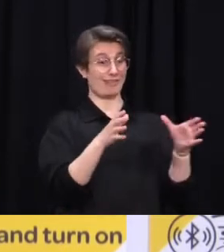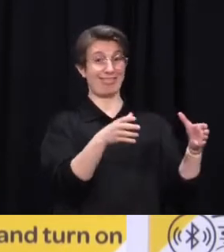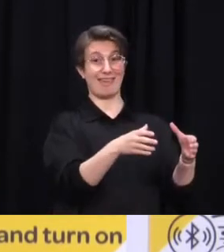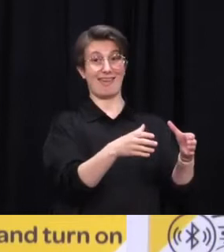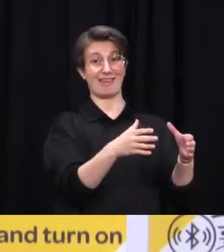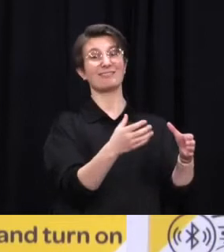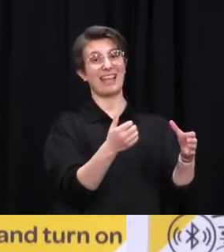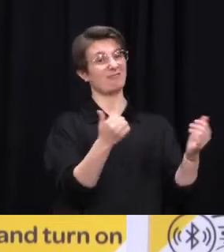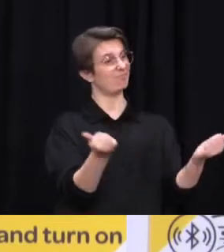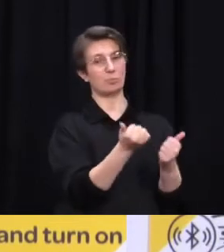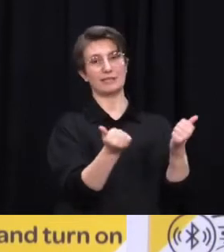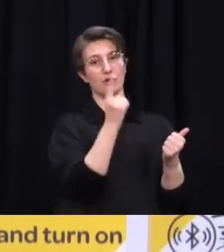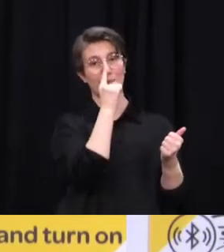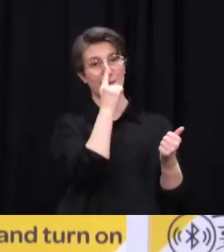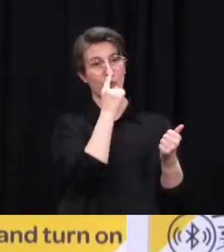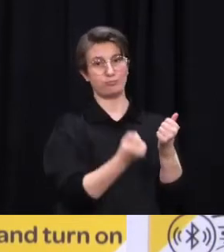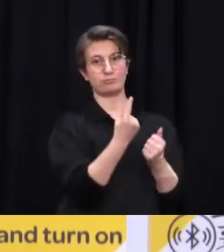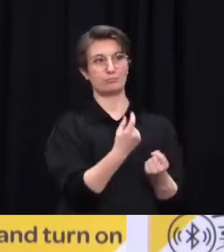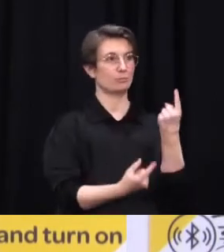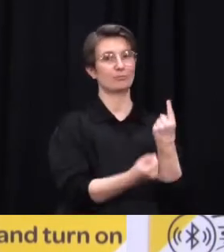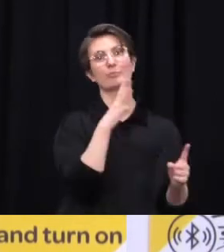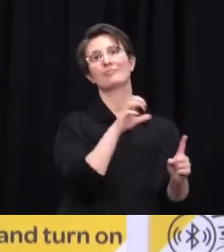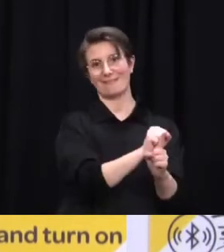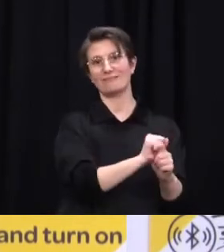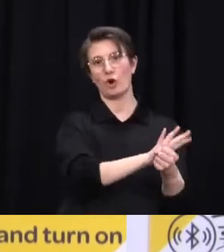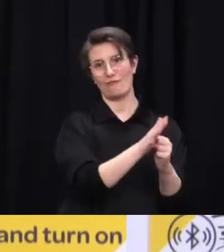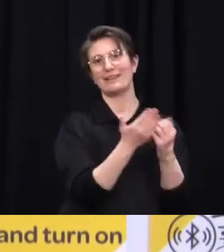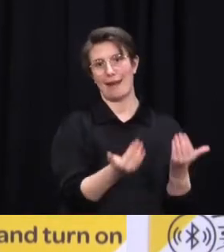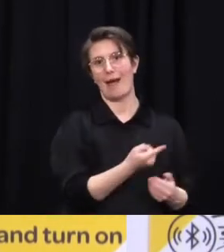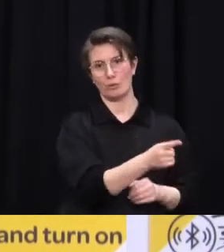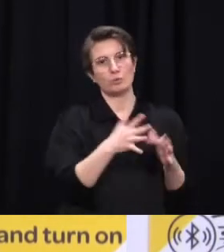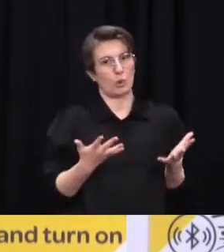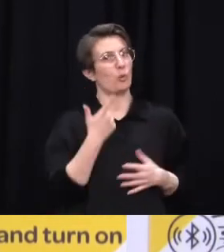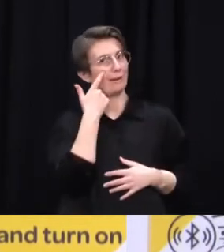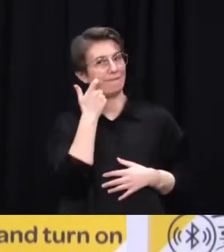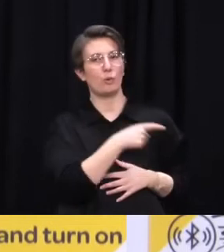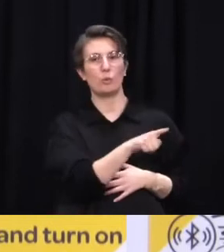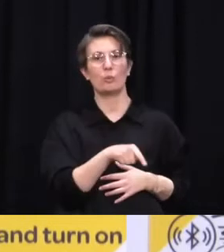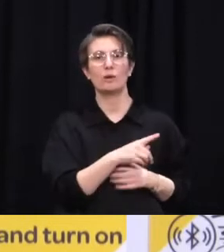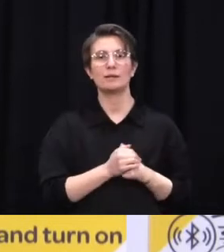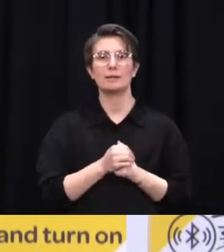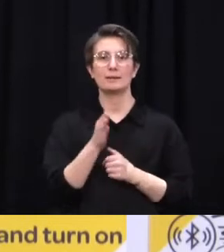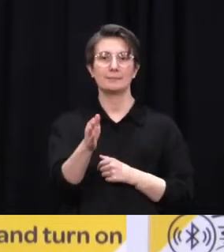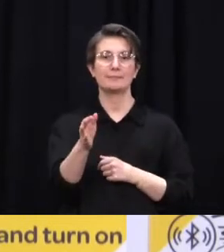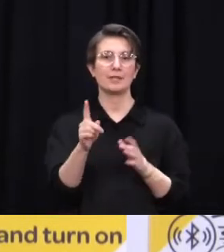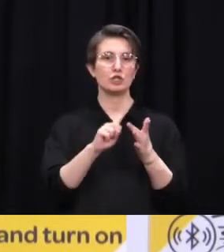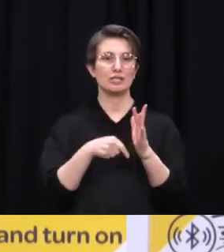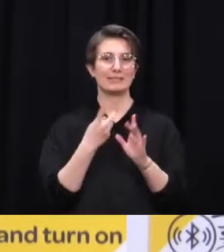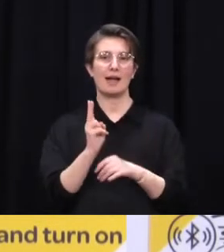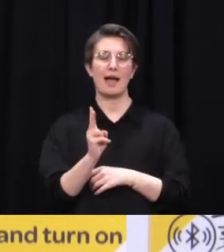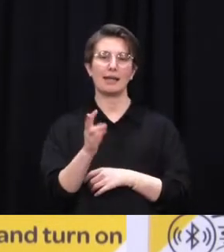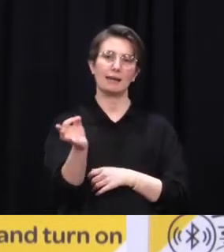who had been at that event in Auckland. So with that the church service, there's the schools, what are the other big events